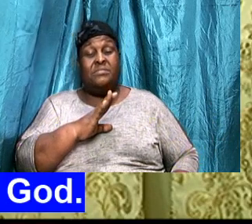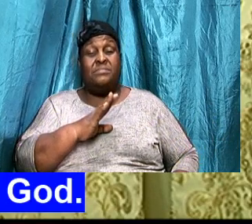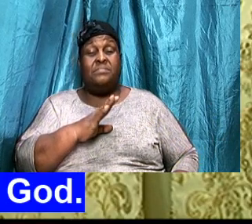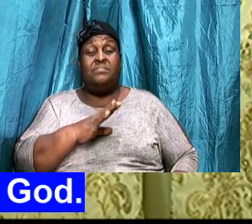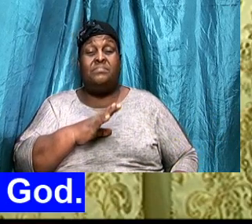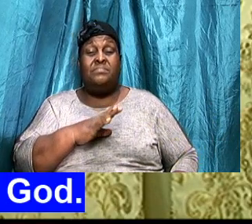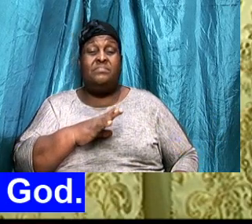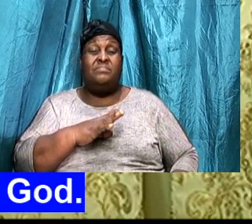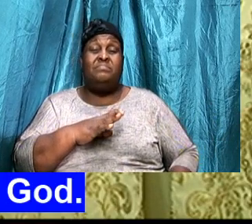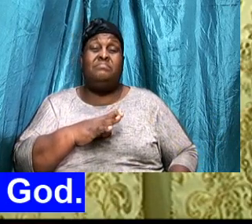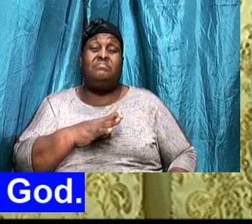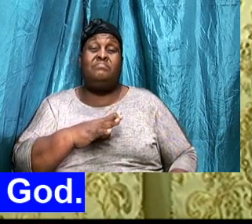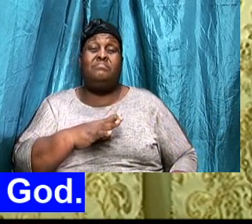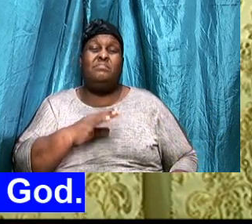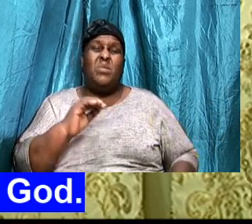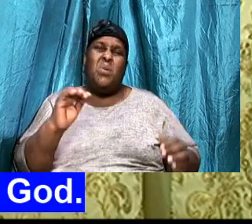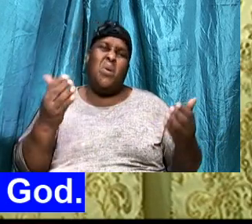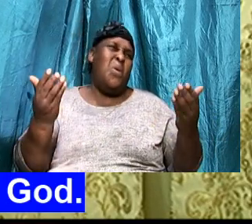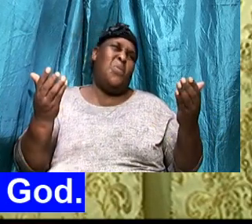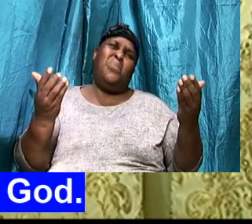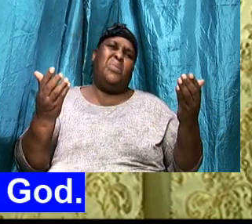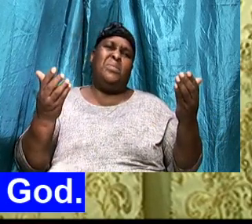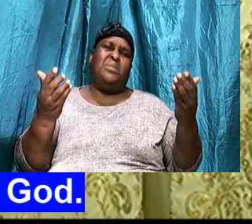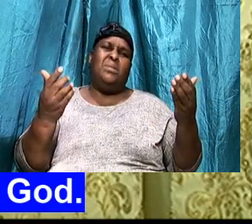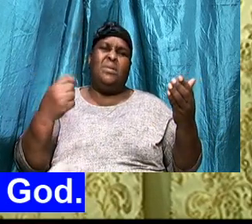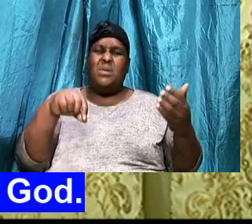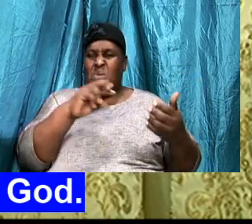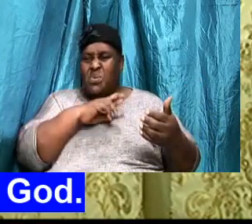How is it, That we are, The temple of God,